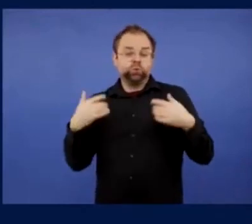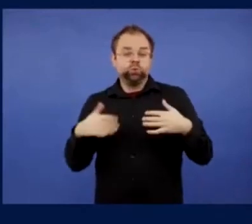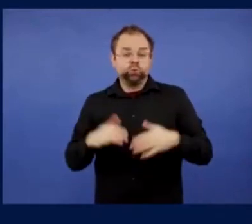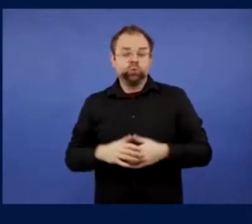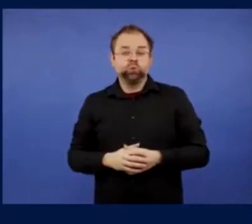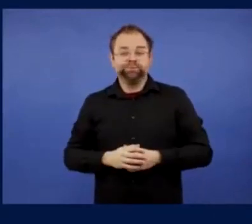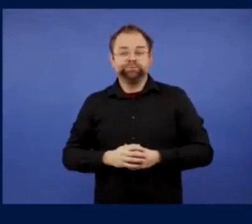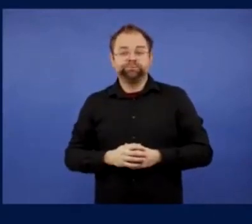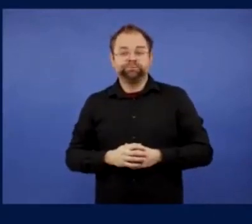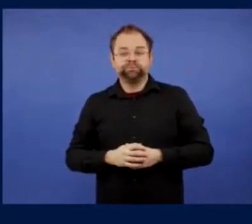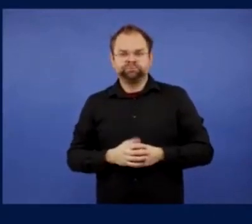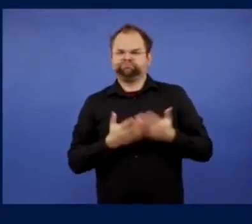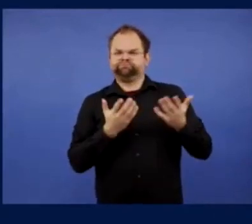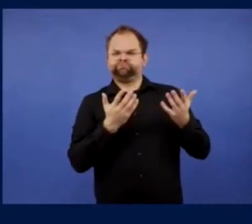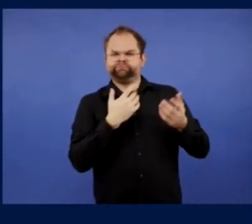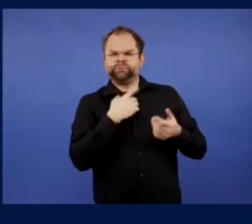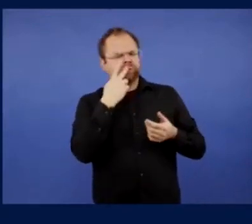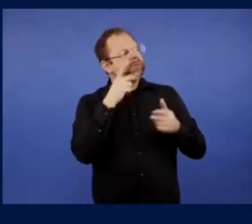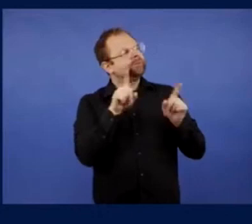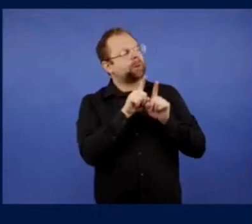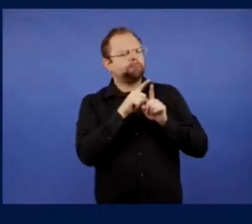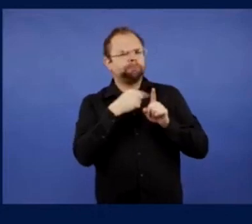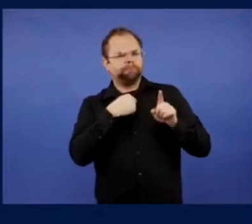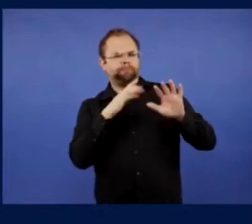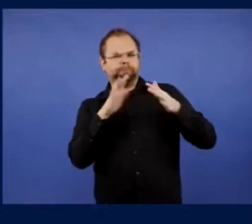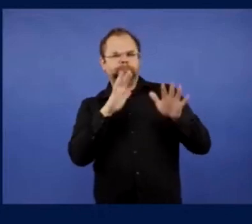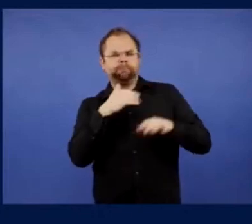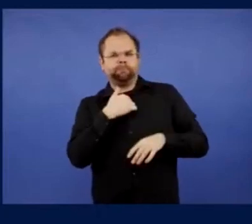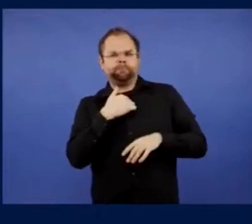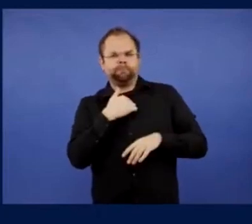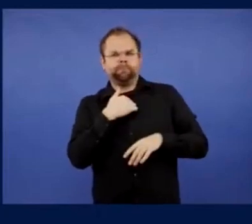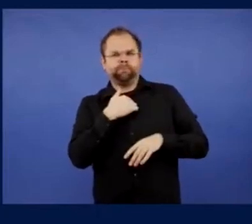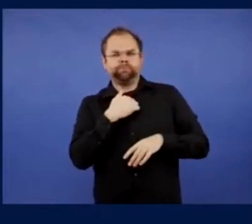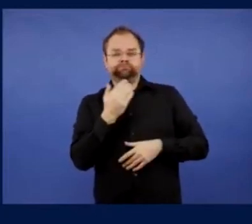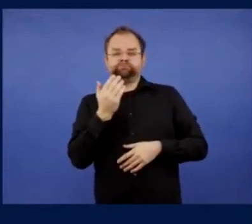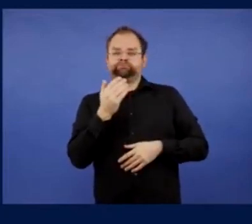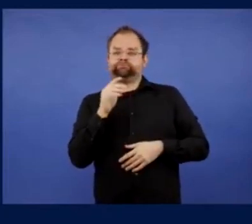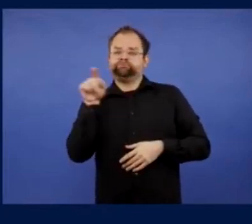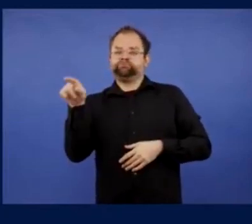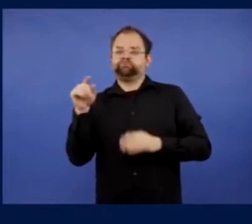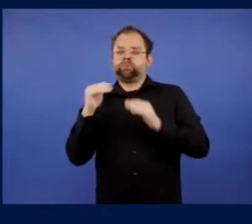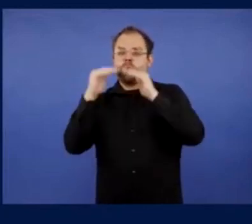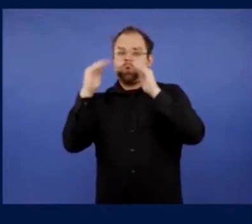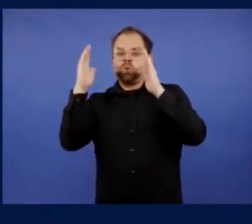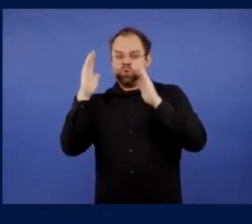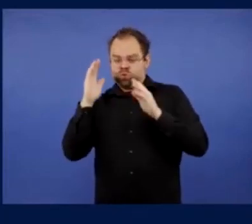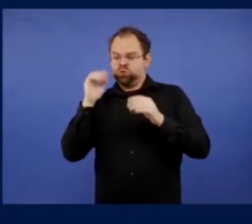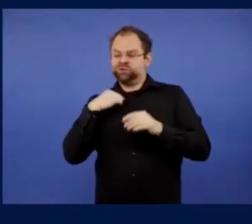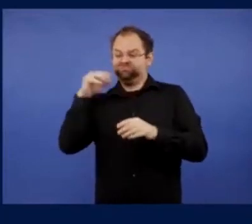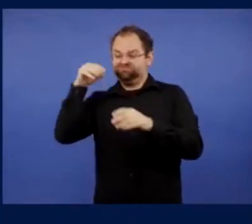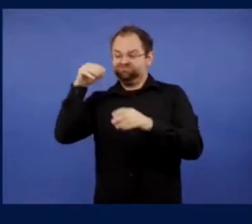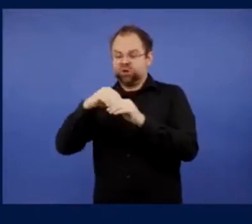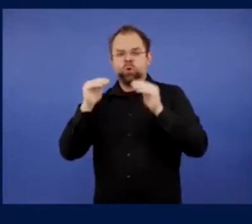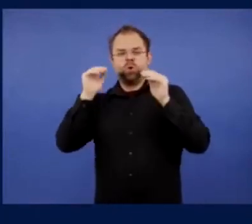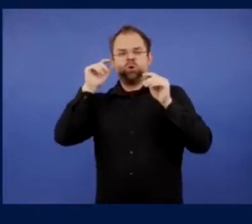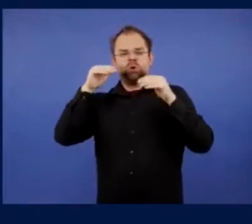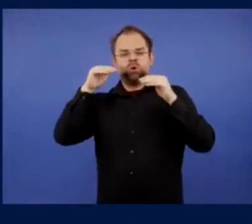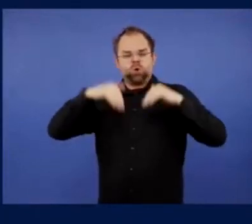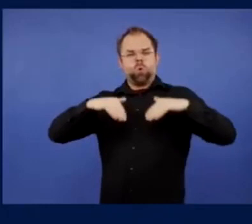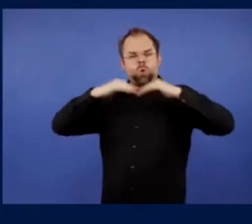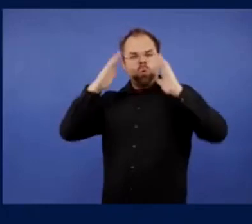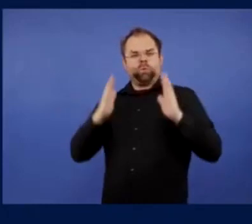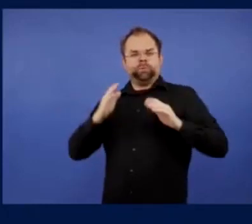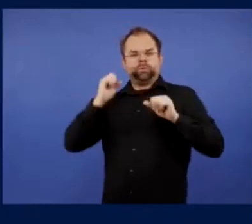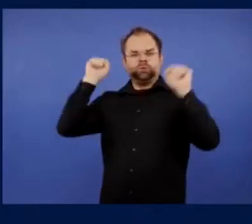upsetting experience. You know, I've spent 17 years of my life going to match with your wife and two daughters. My wife will be with me at some end of the ground,